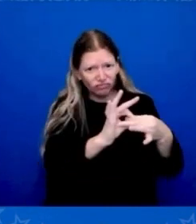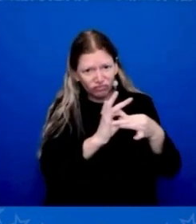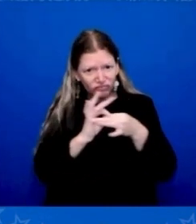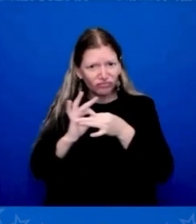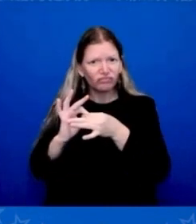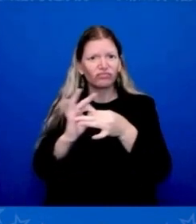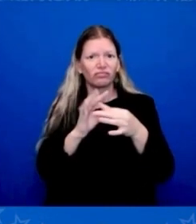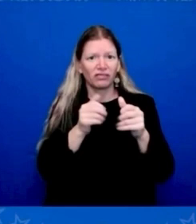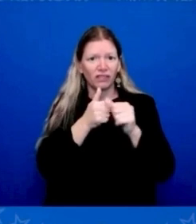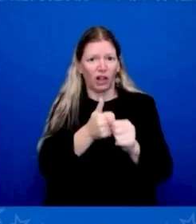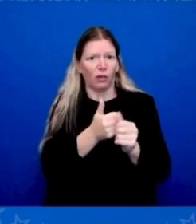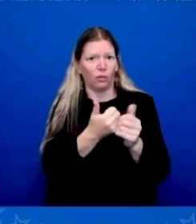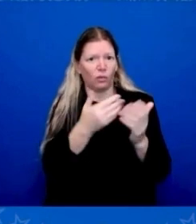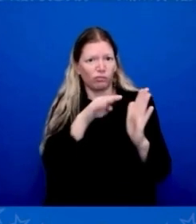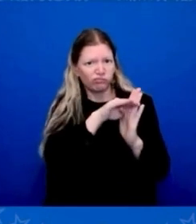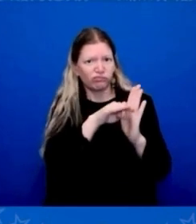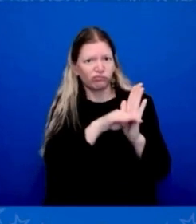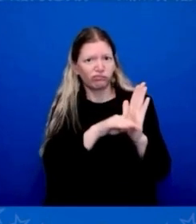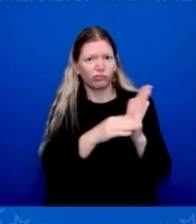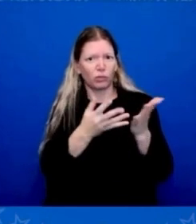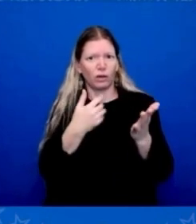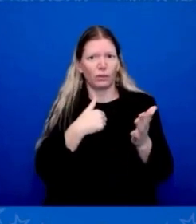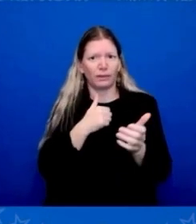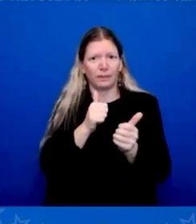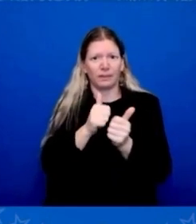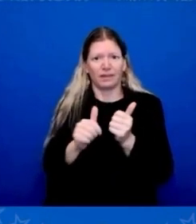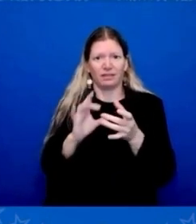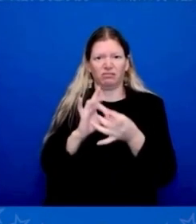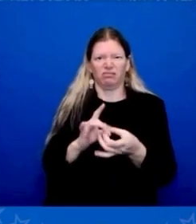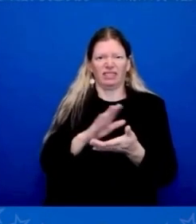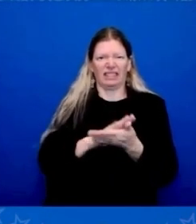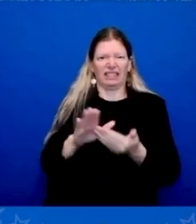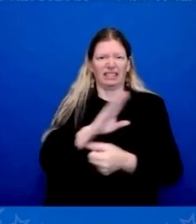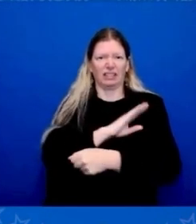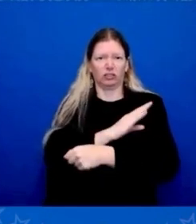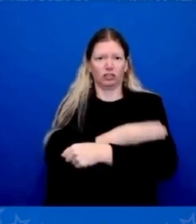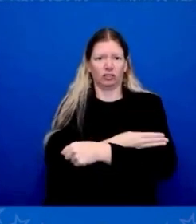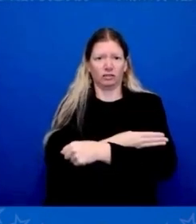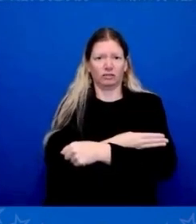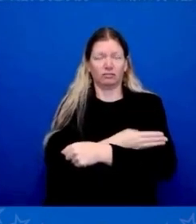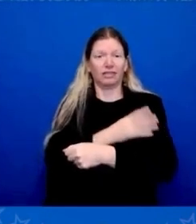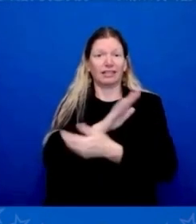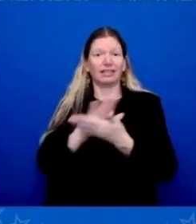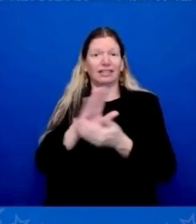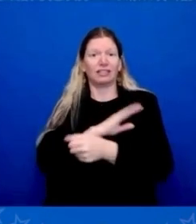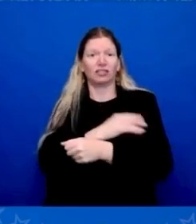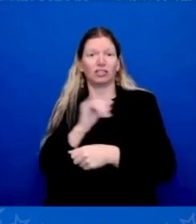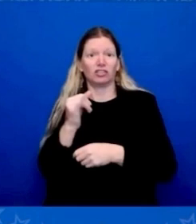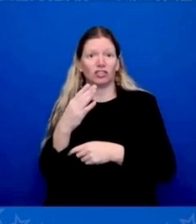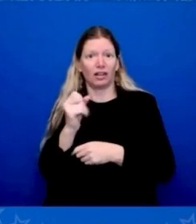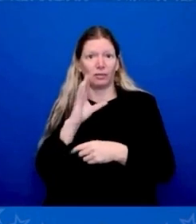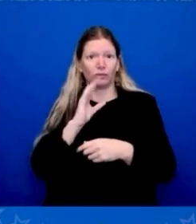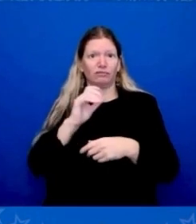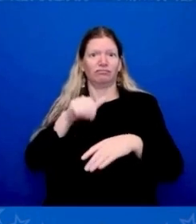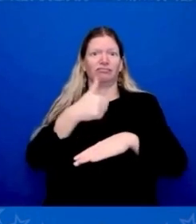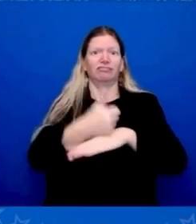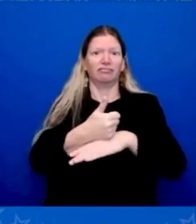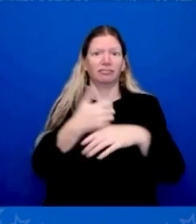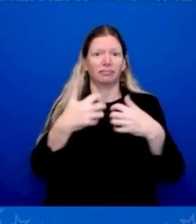example, as a consequence of what we've done, we have the strongest economy in the world today.